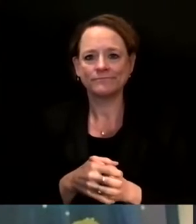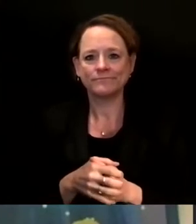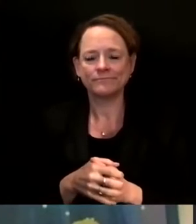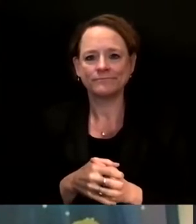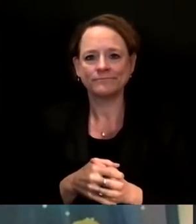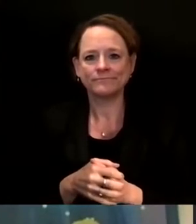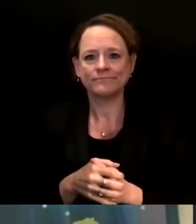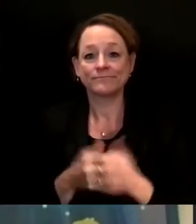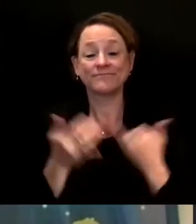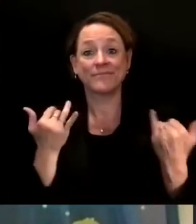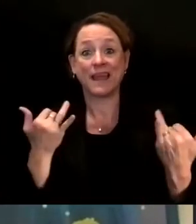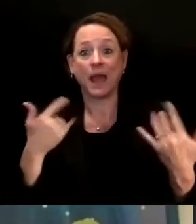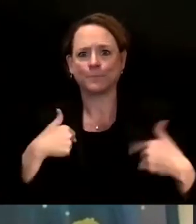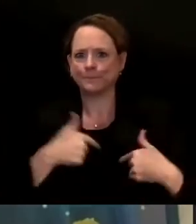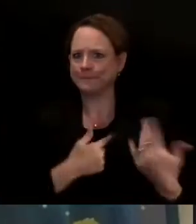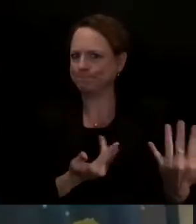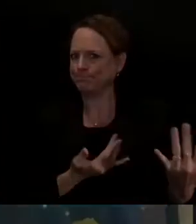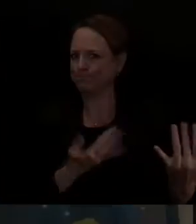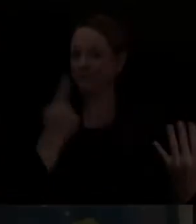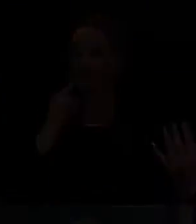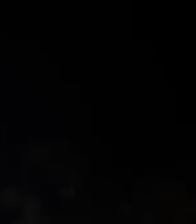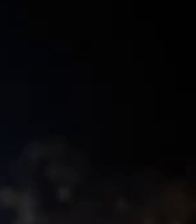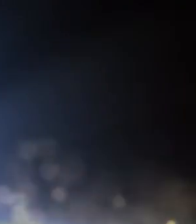very important to protect them.